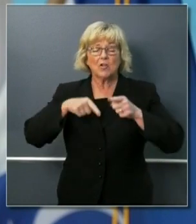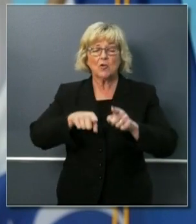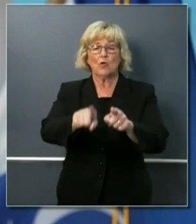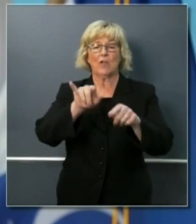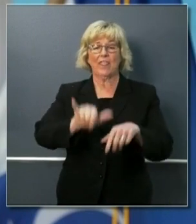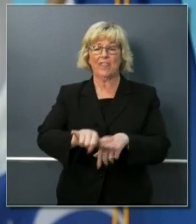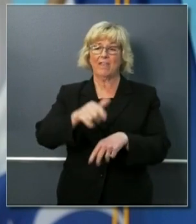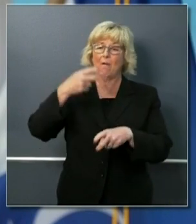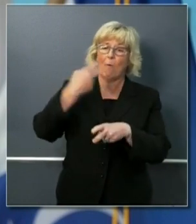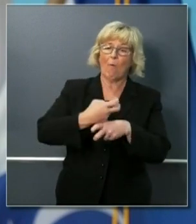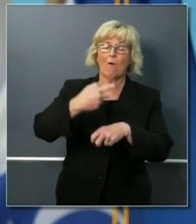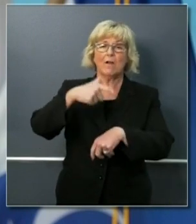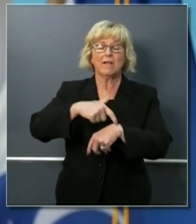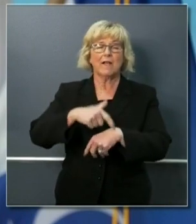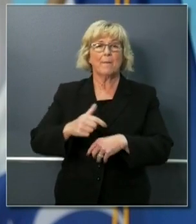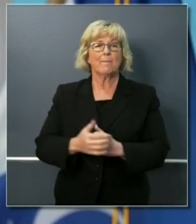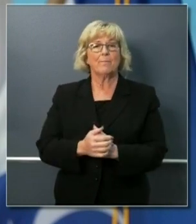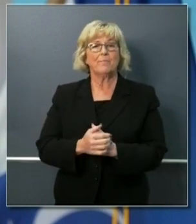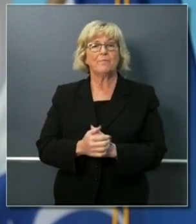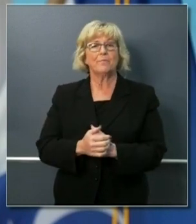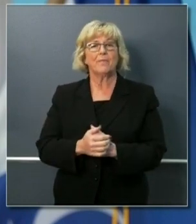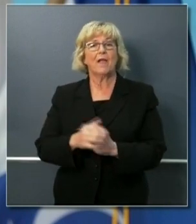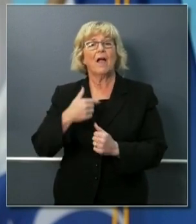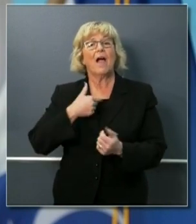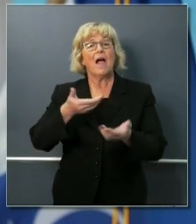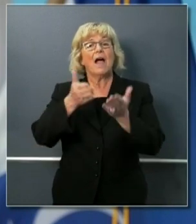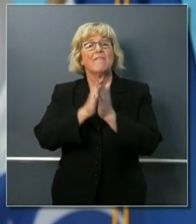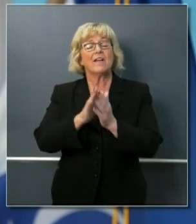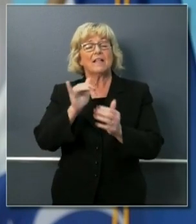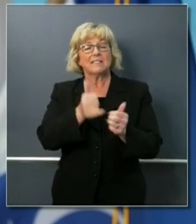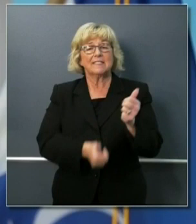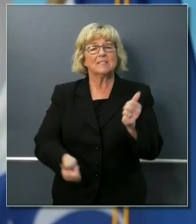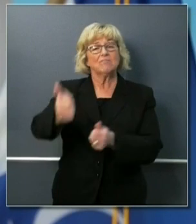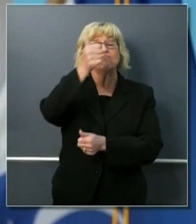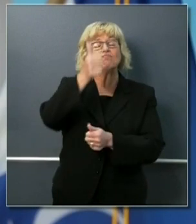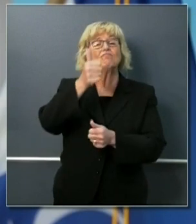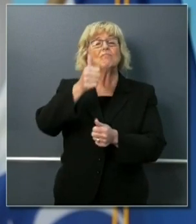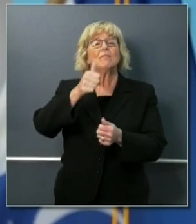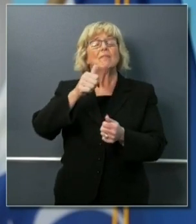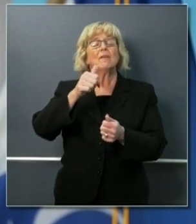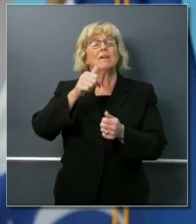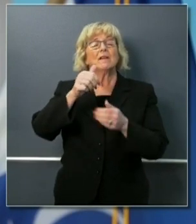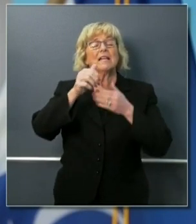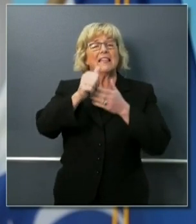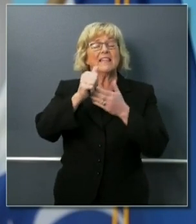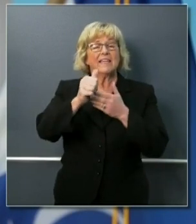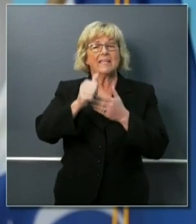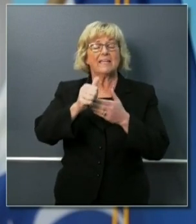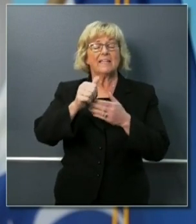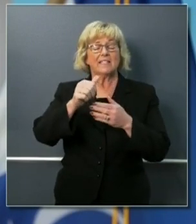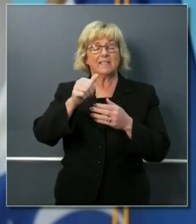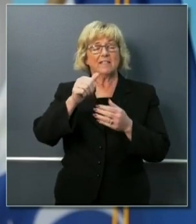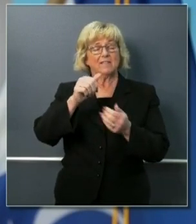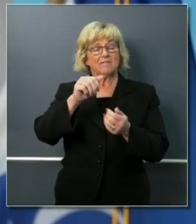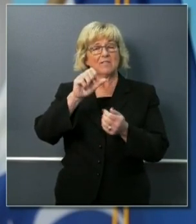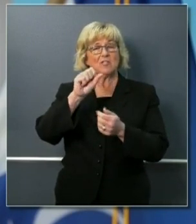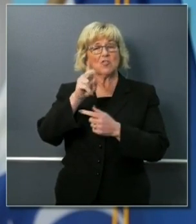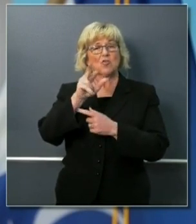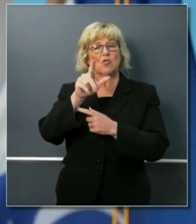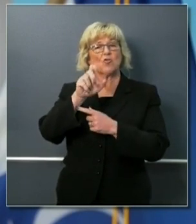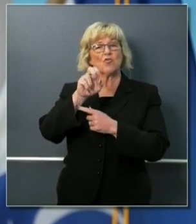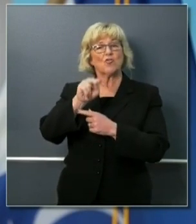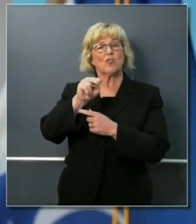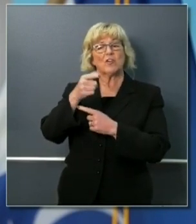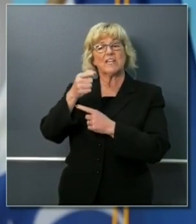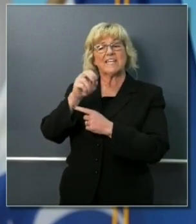need I've tasked the Surgeon General of the State of California Dr. Nadine Harris Burke to put together